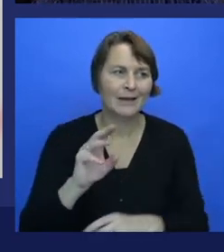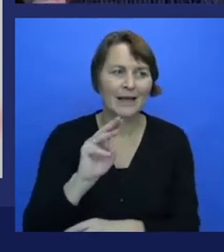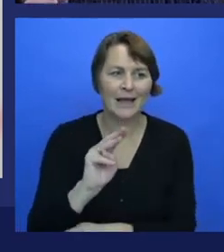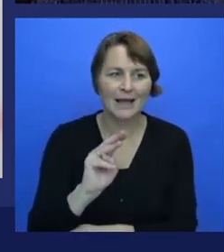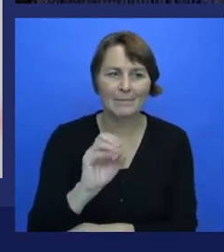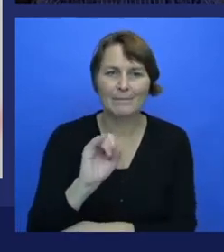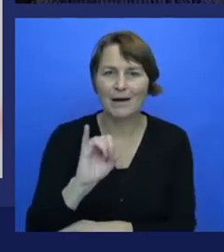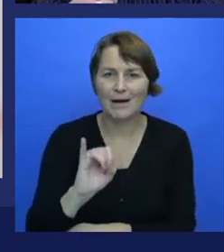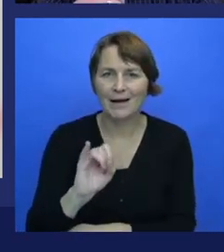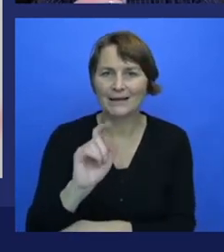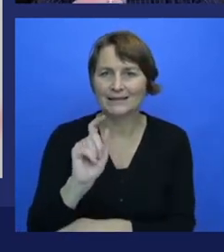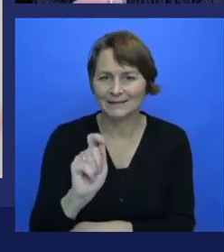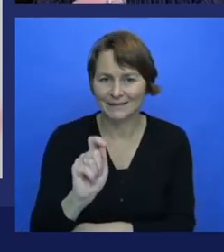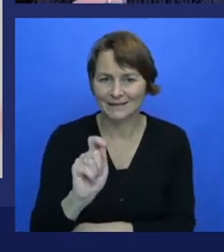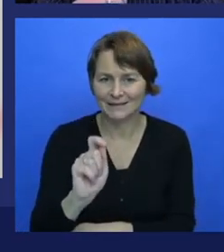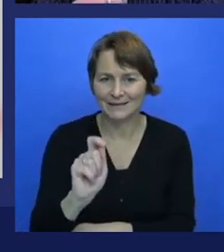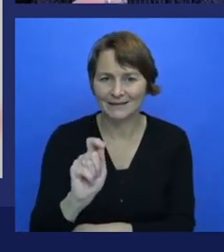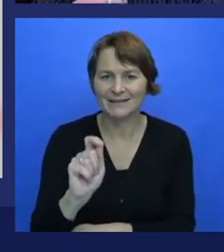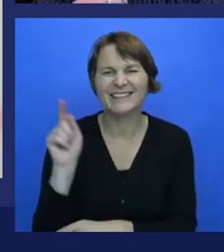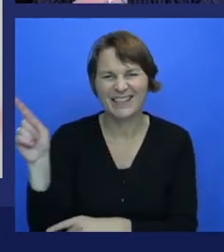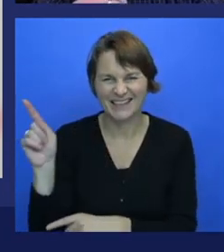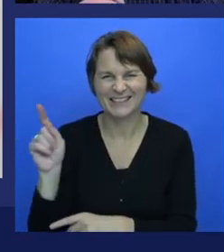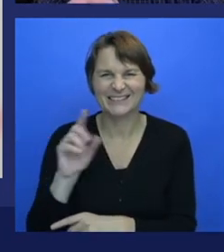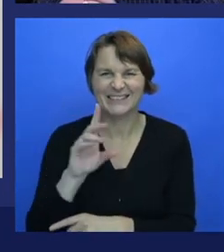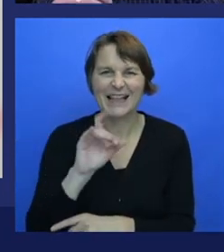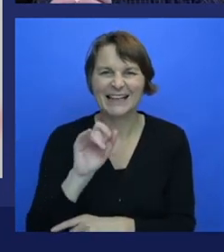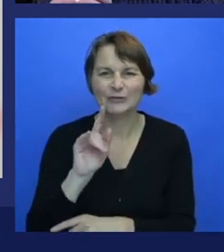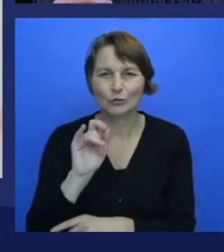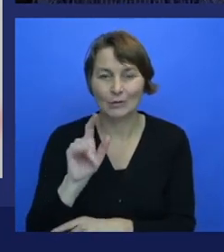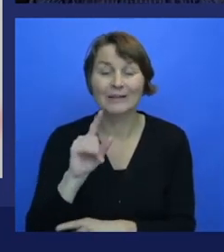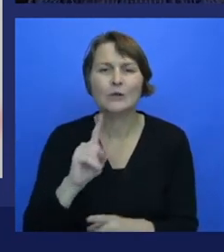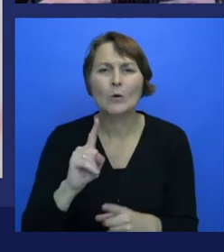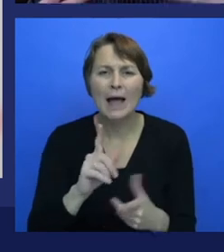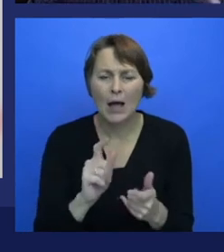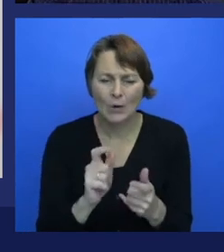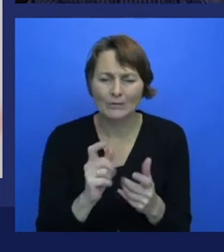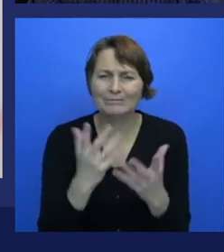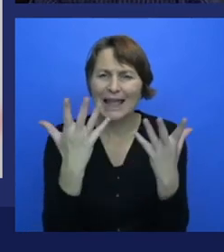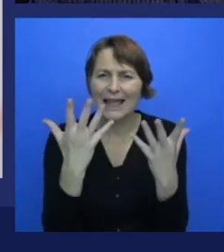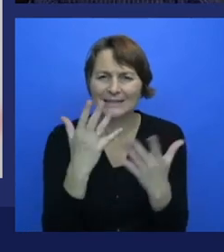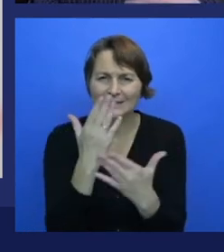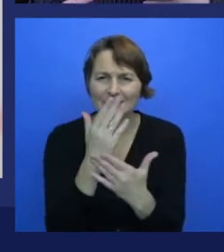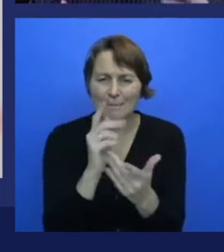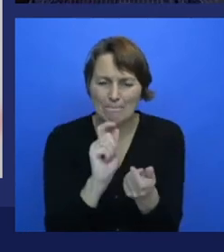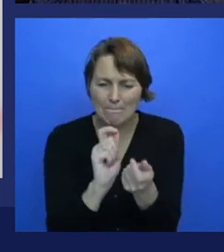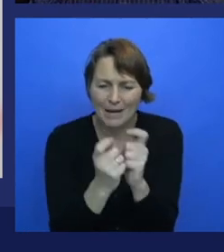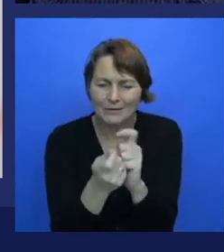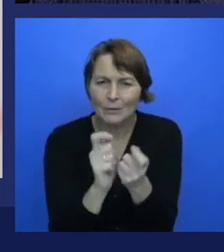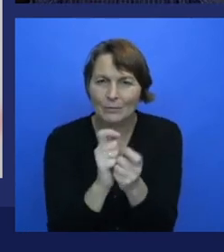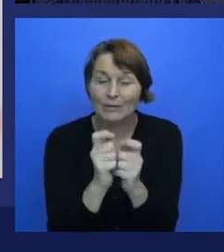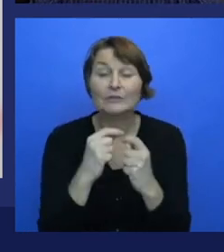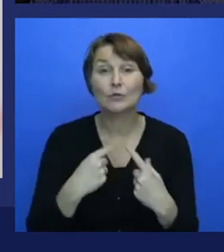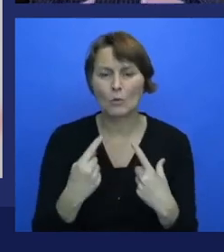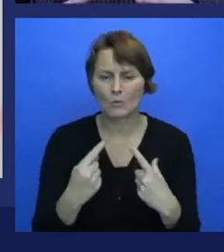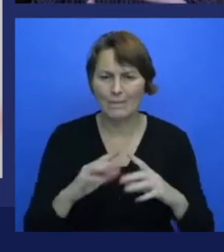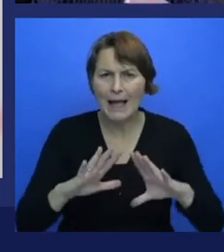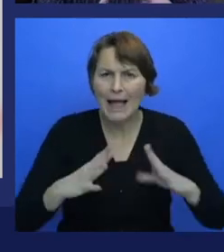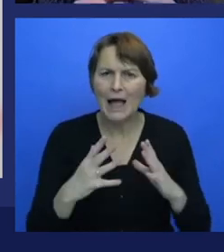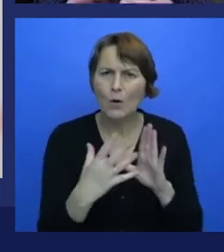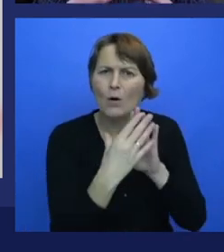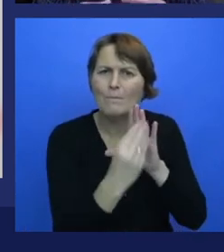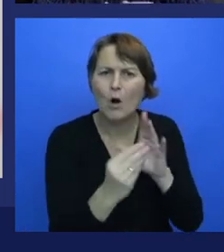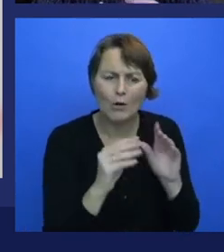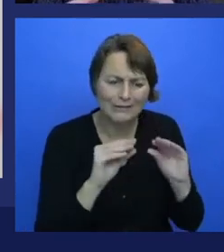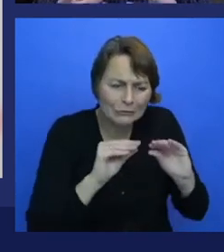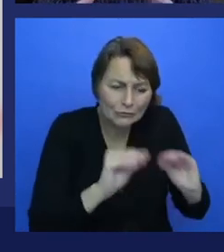hand for manipulating objects, and we know that training models takes time. have to do it over and over and over again. And so as soon as you